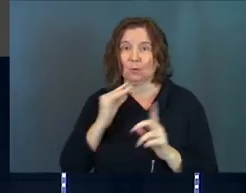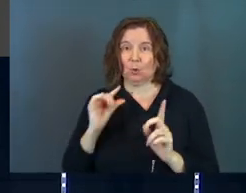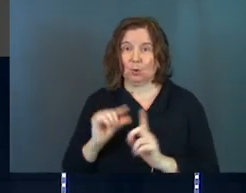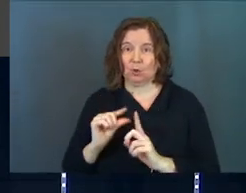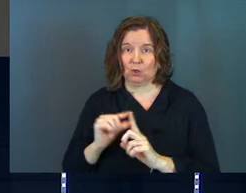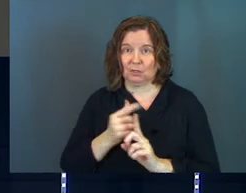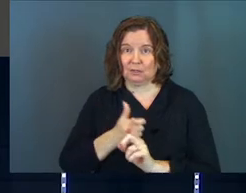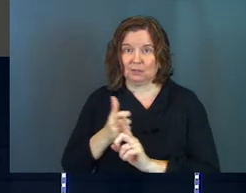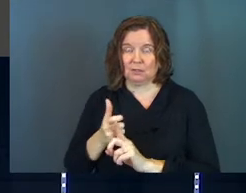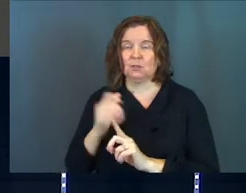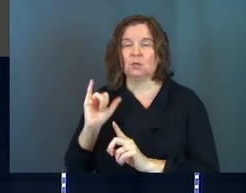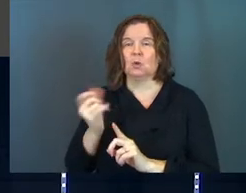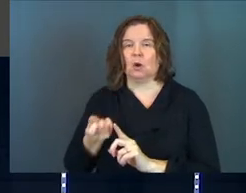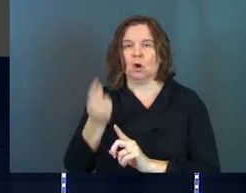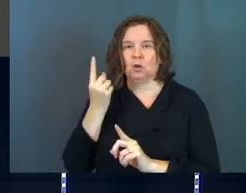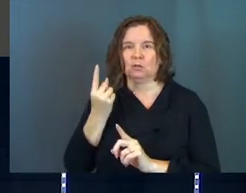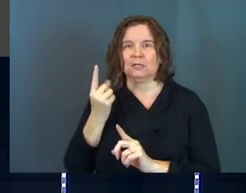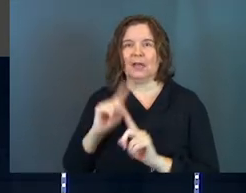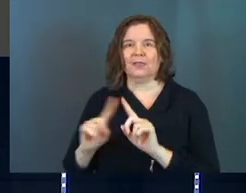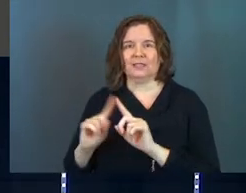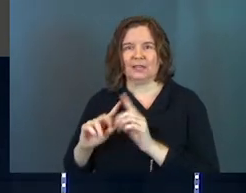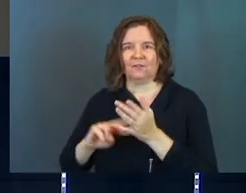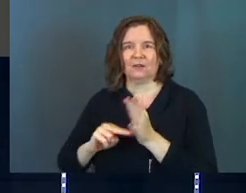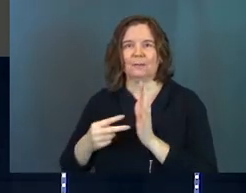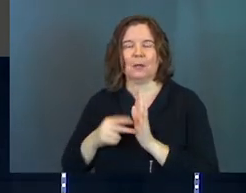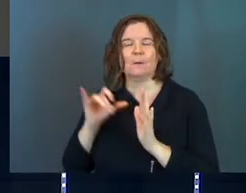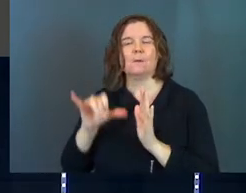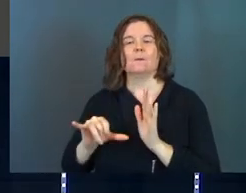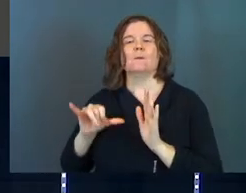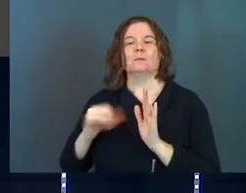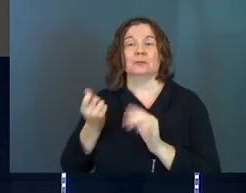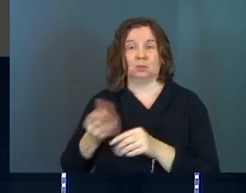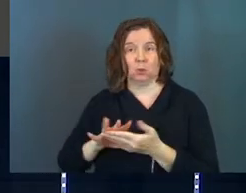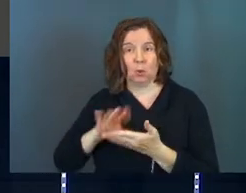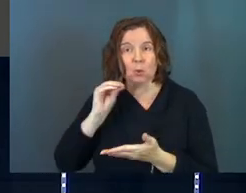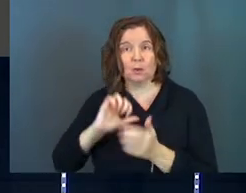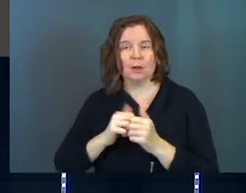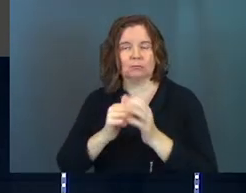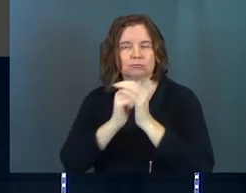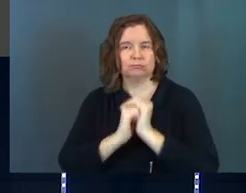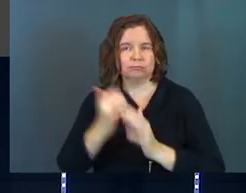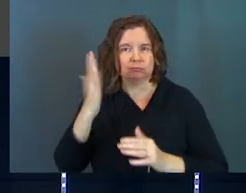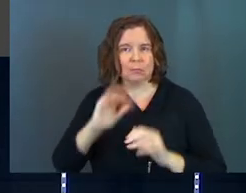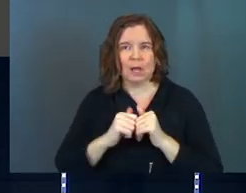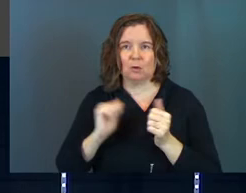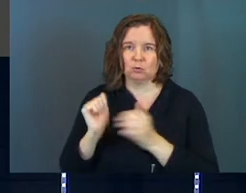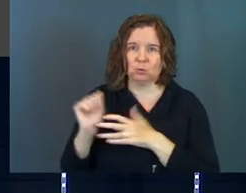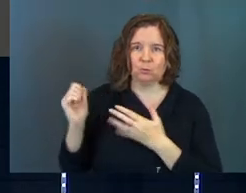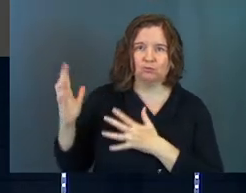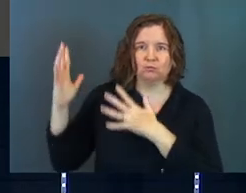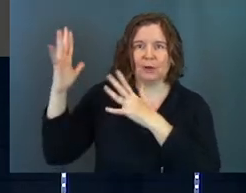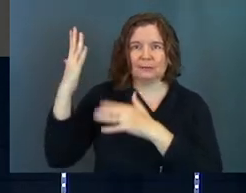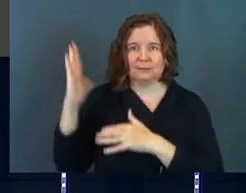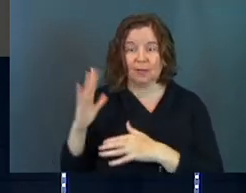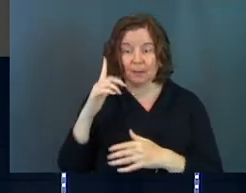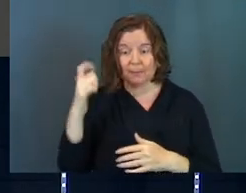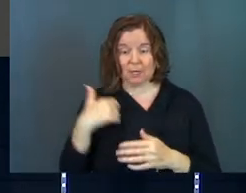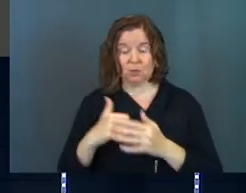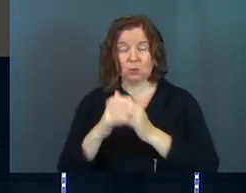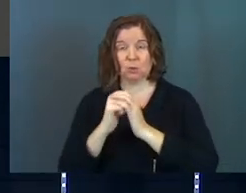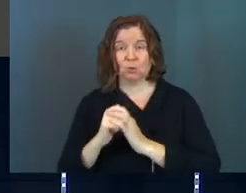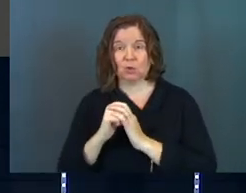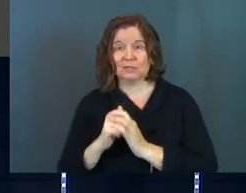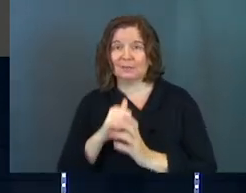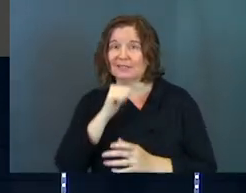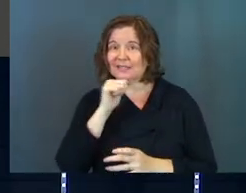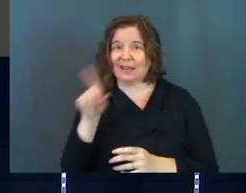words to get those nuances back and to learn how to worship God, how to praise God. Because worship